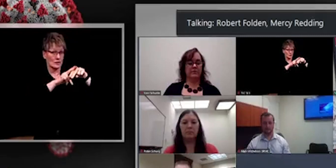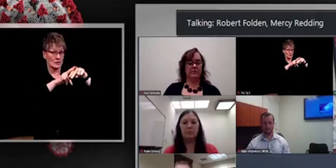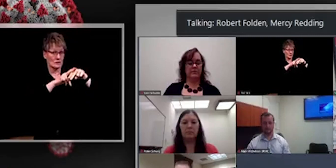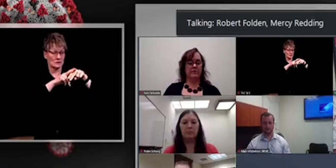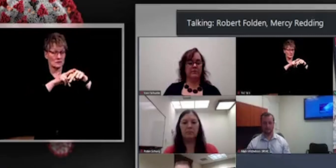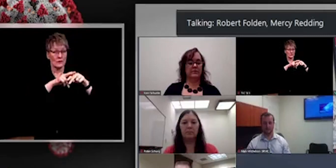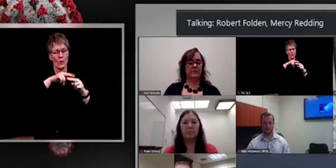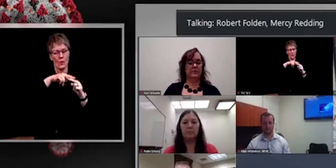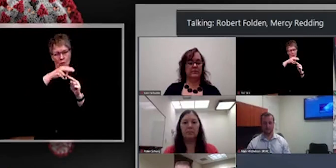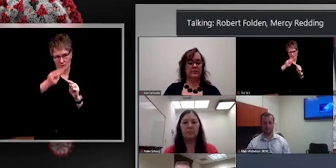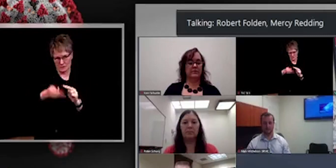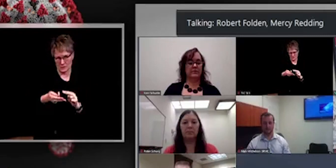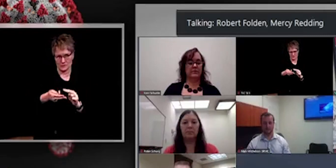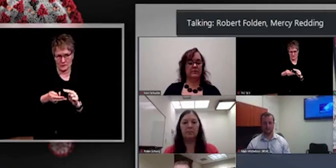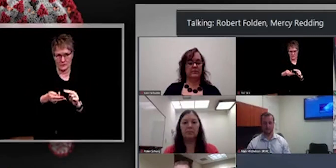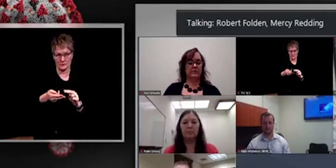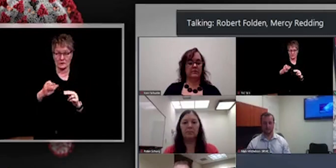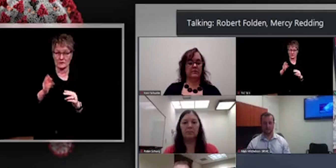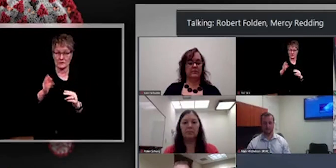certainly before the first of the year.